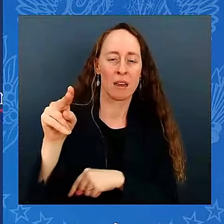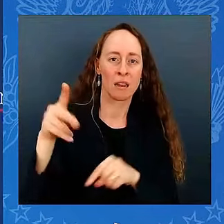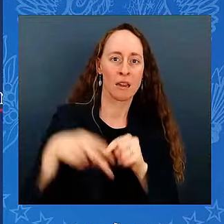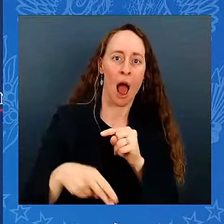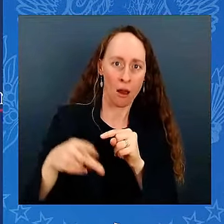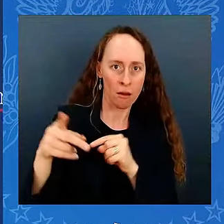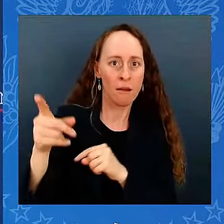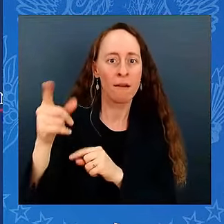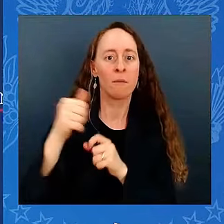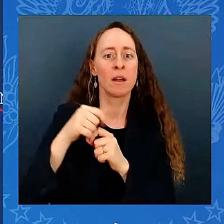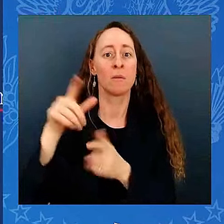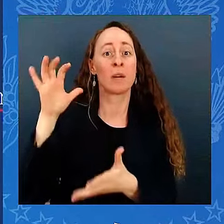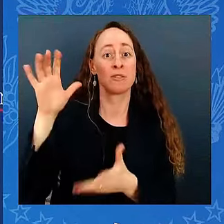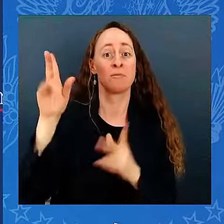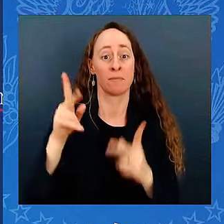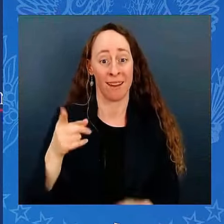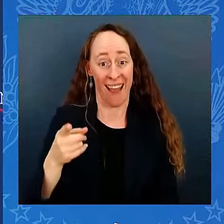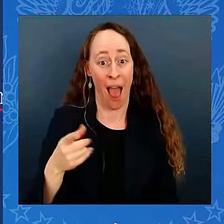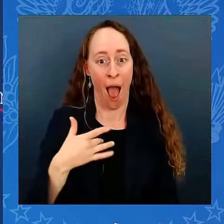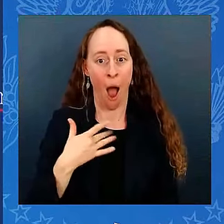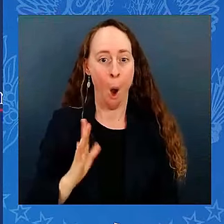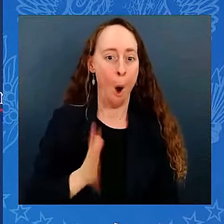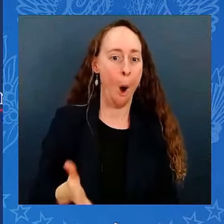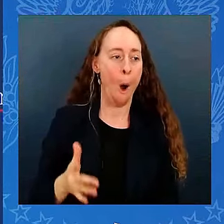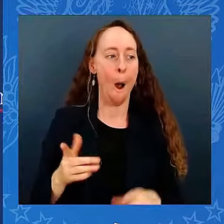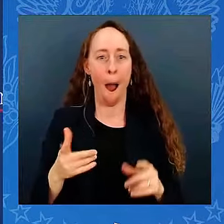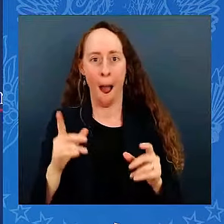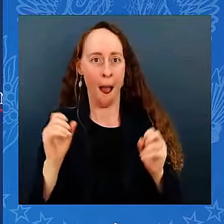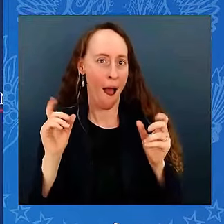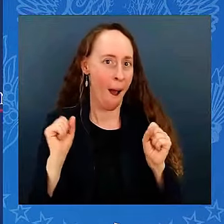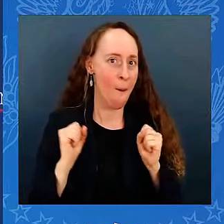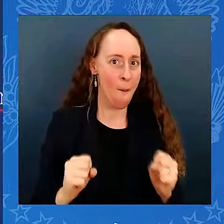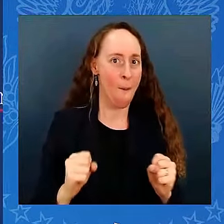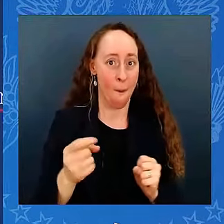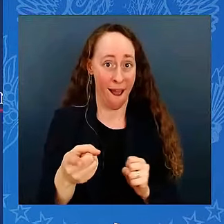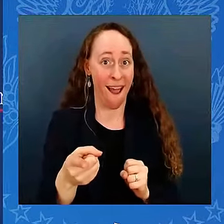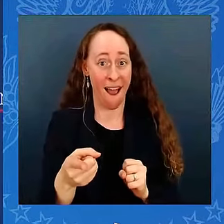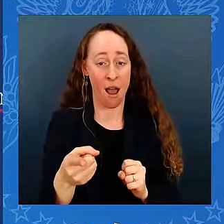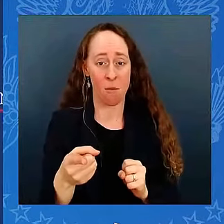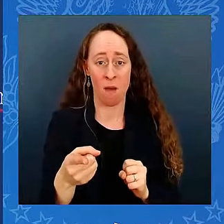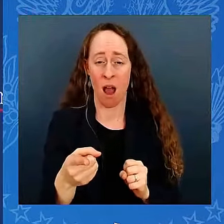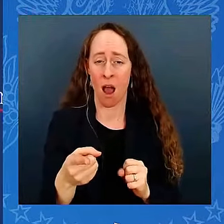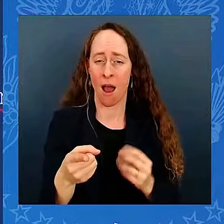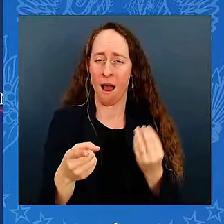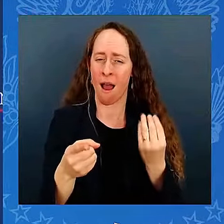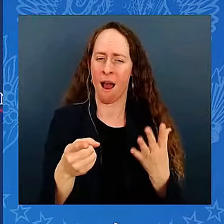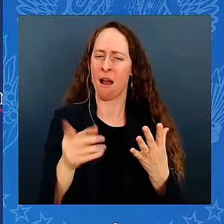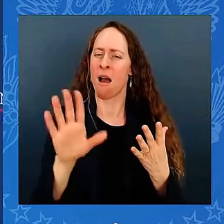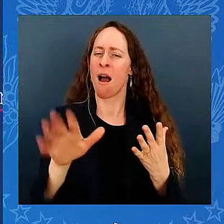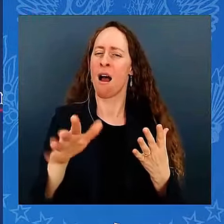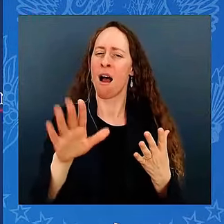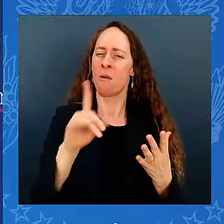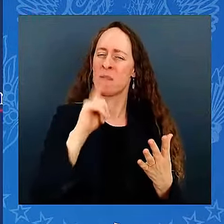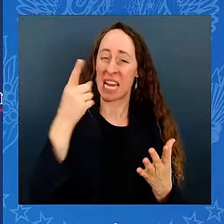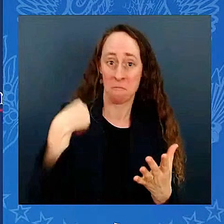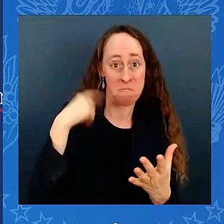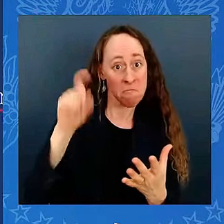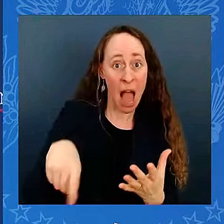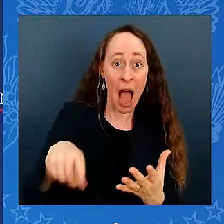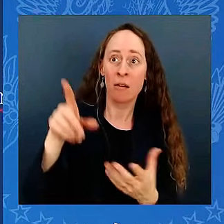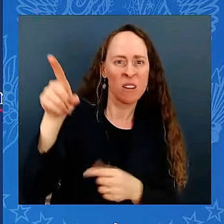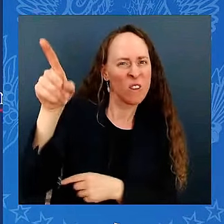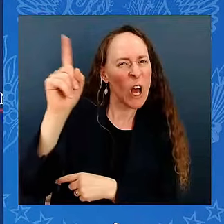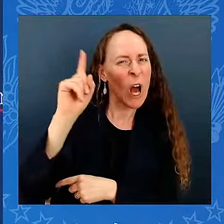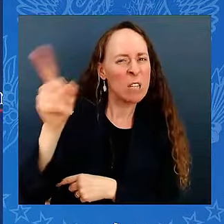But guess what? We don't have to hurt corporations. We don't have to. I come from the corporate state of the world.